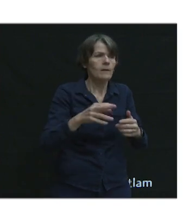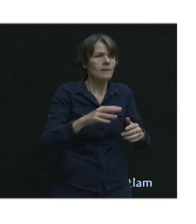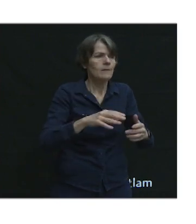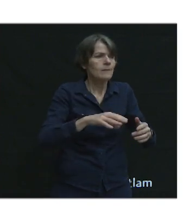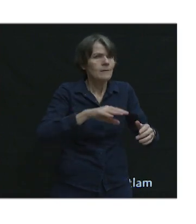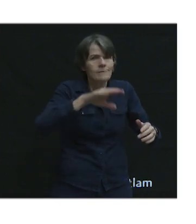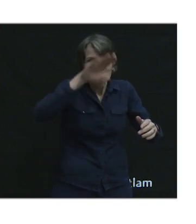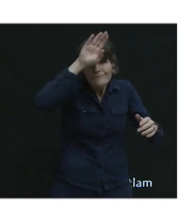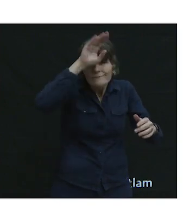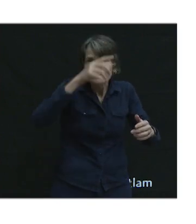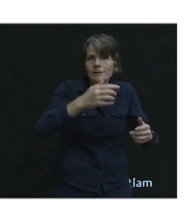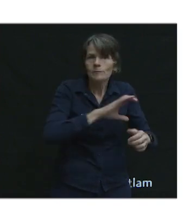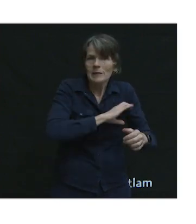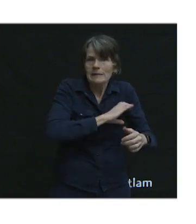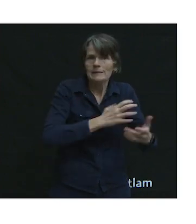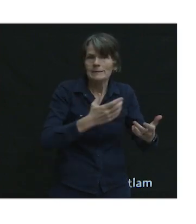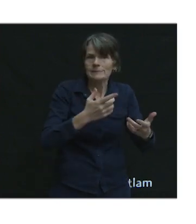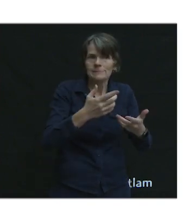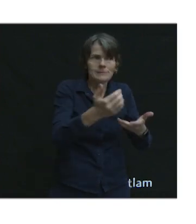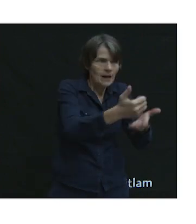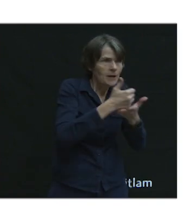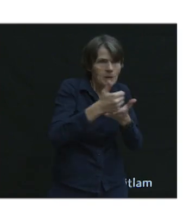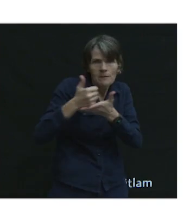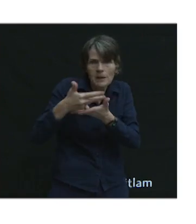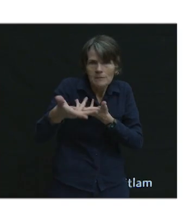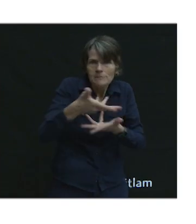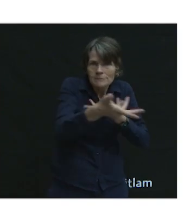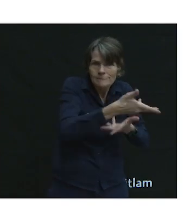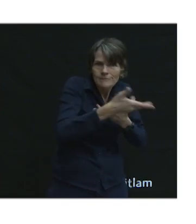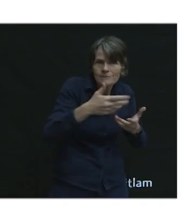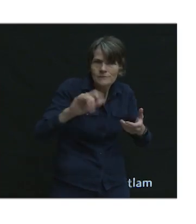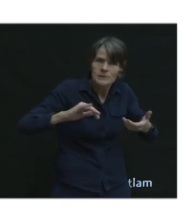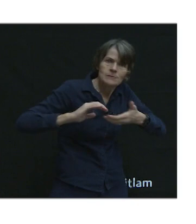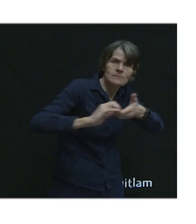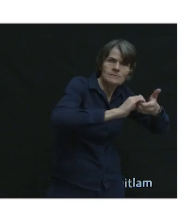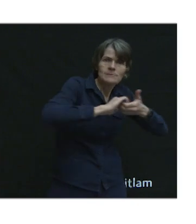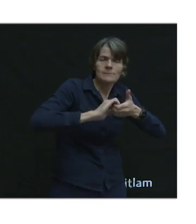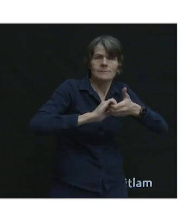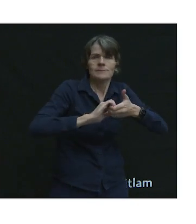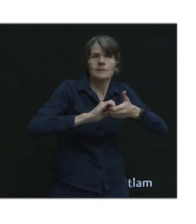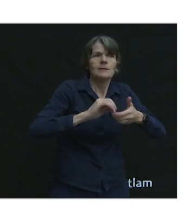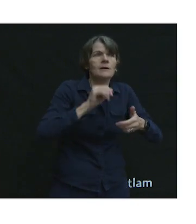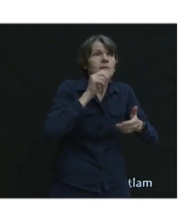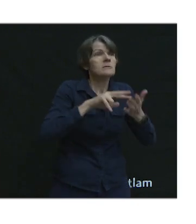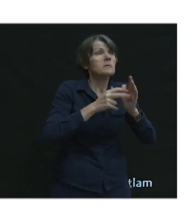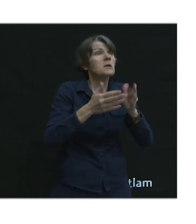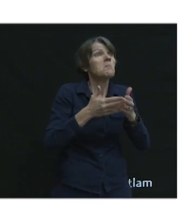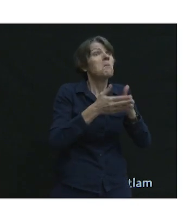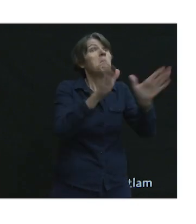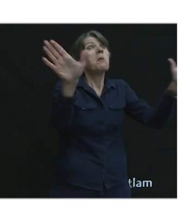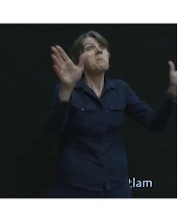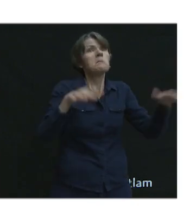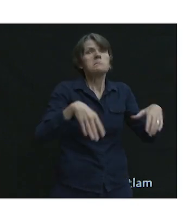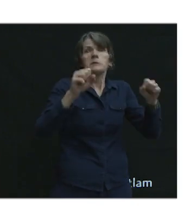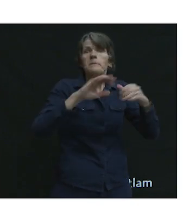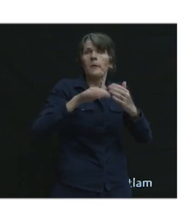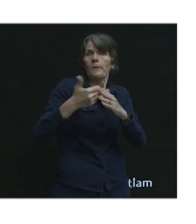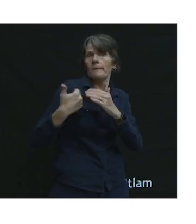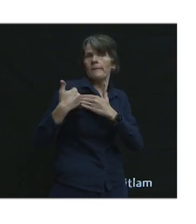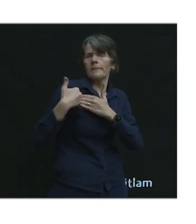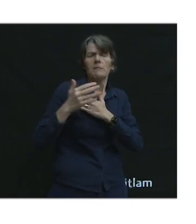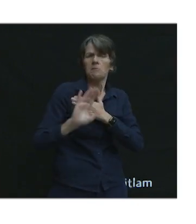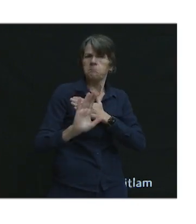the police service, they also need us to help. But that doesn't mean that we, the public, the traveling public need to bear all the responsibility.